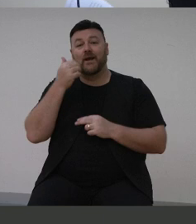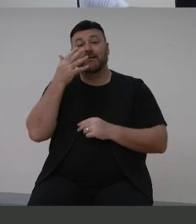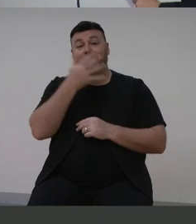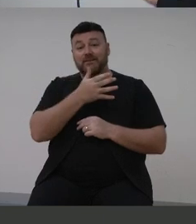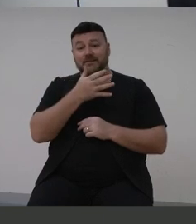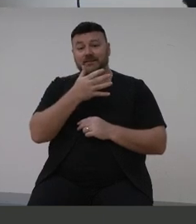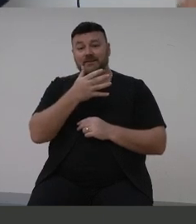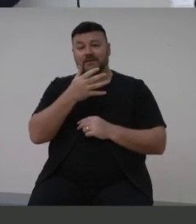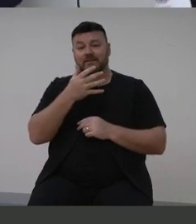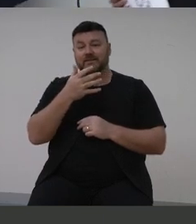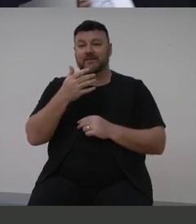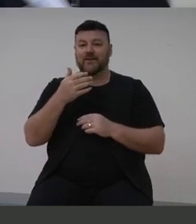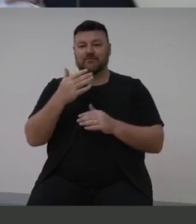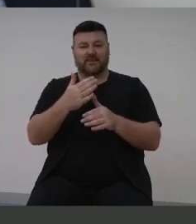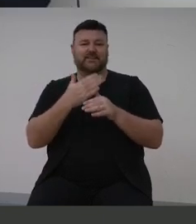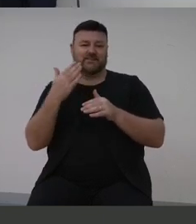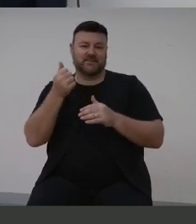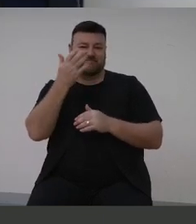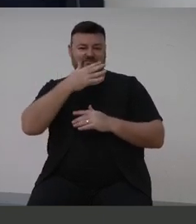Thank you, Kelvin. Kelvin.